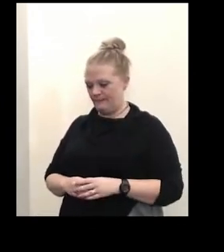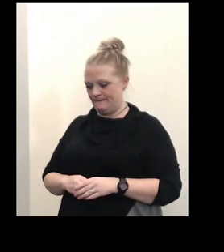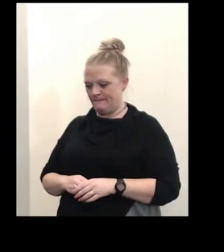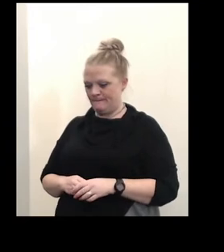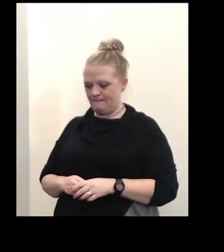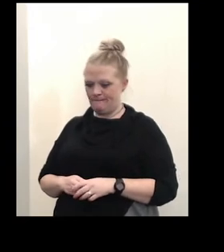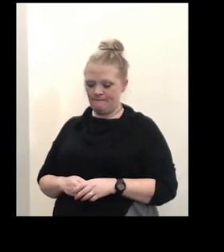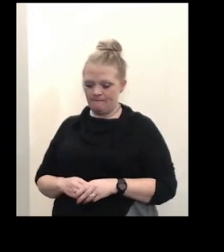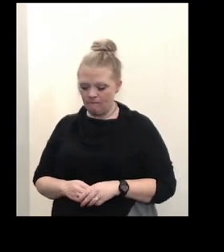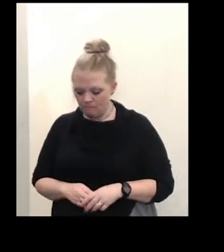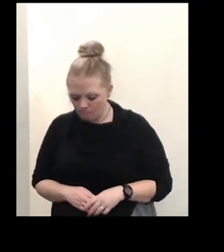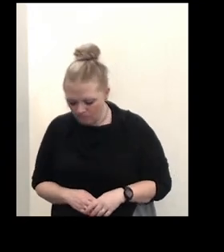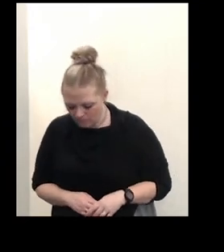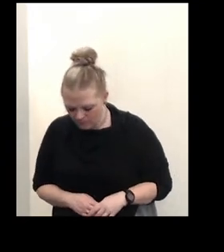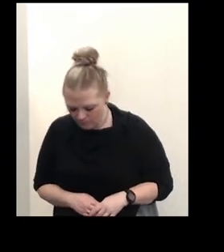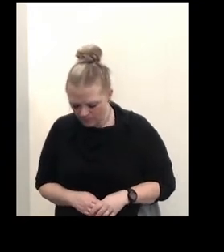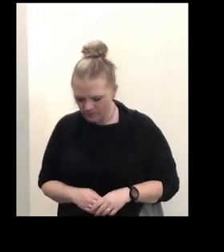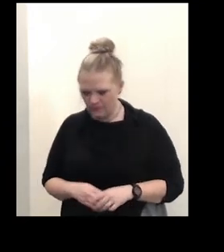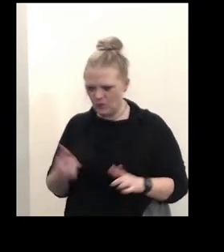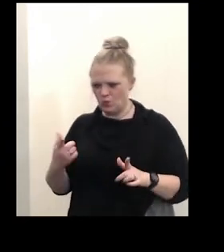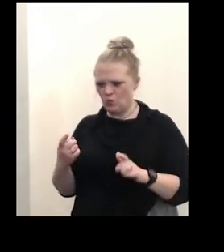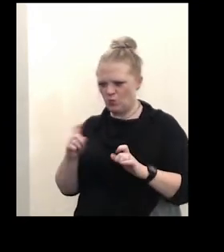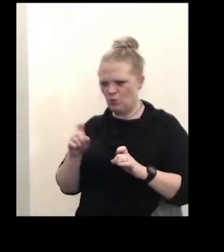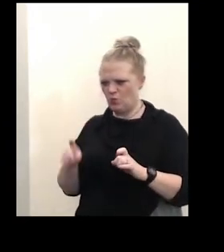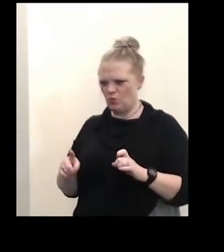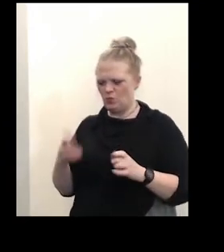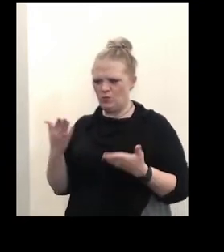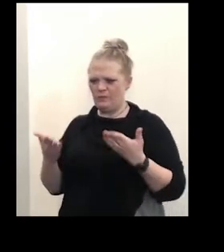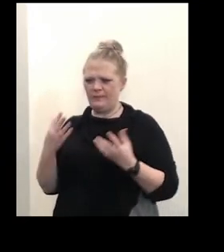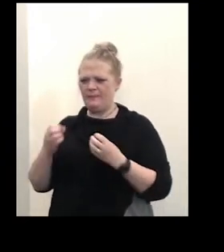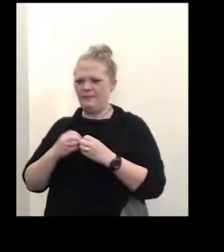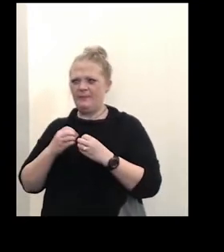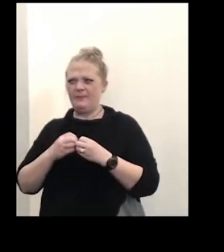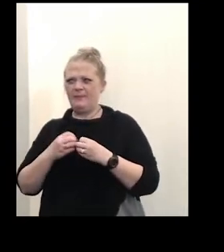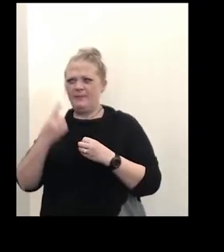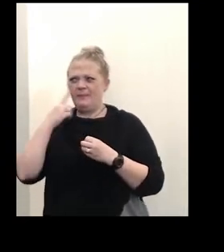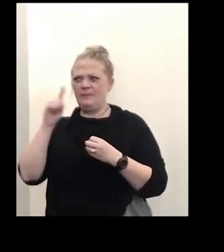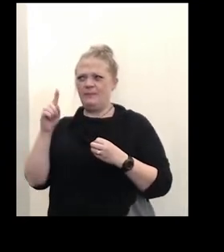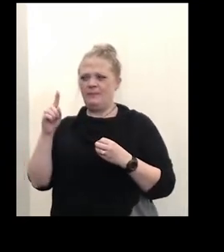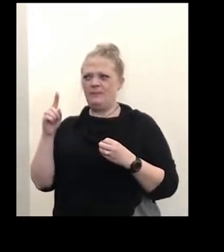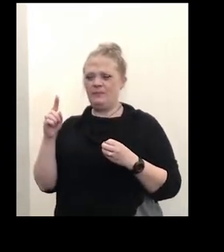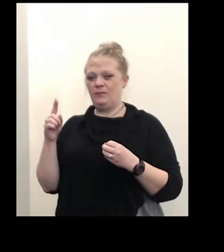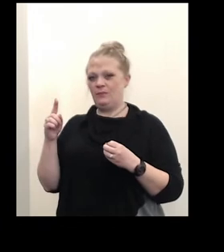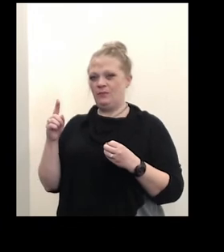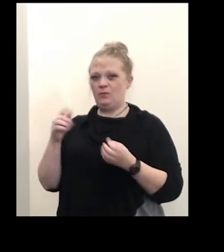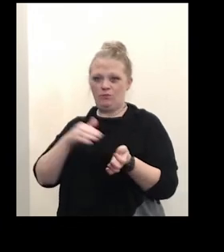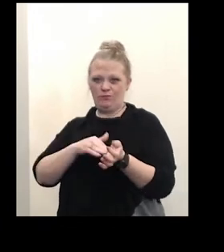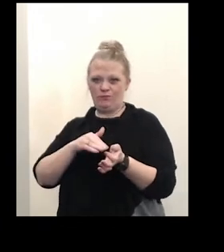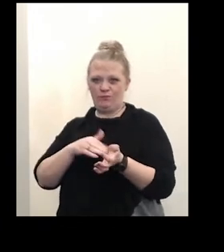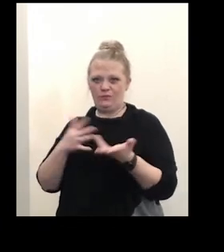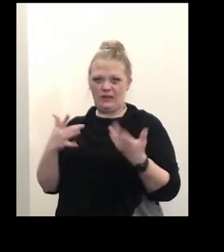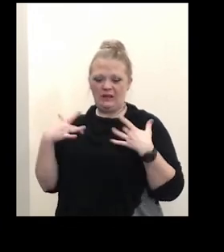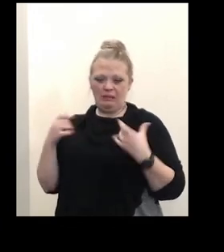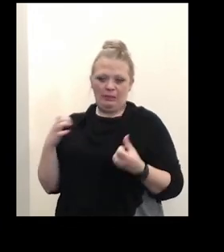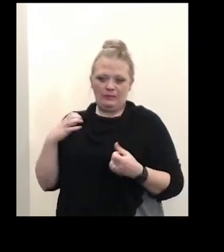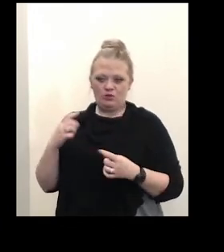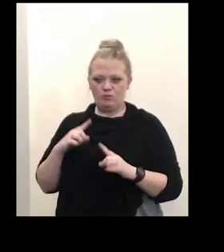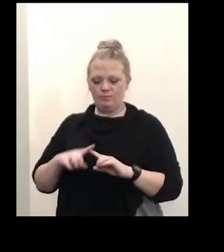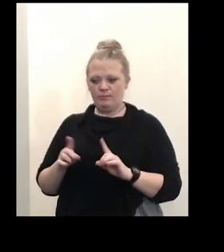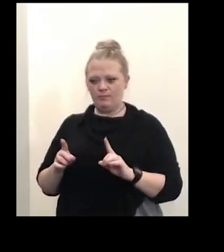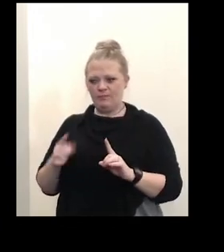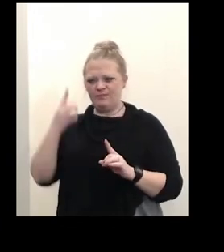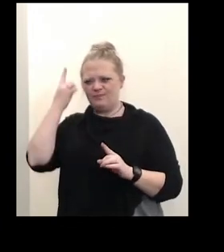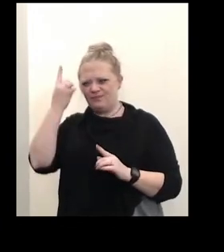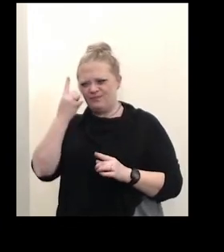um actually quick questions and they're probably more for um the health commissioner but um i'm wondering